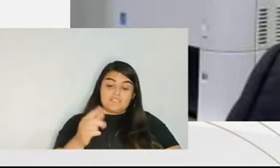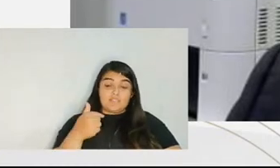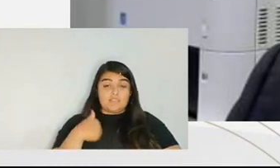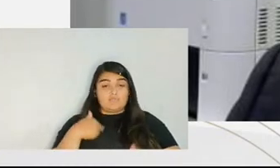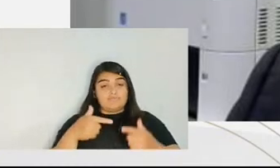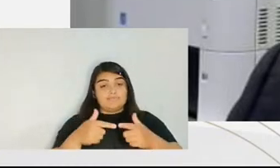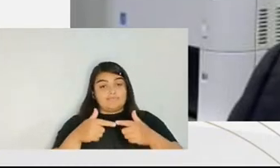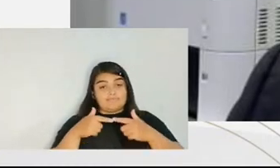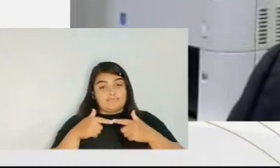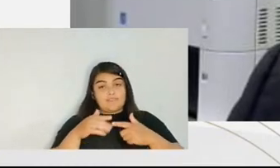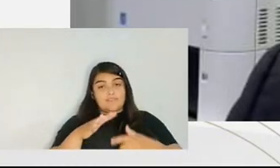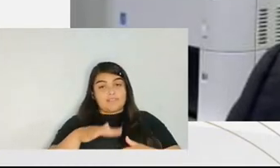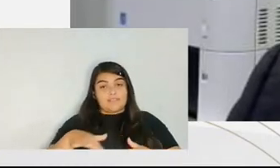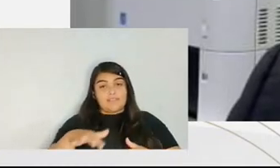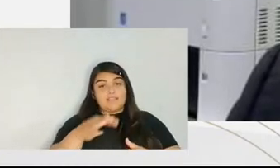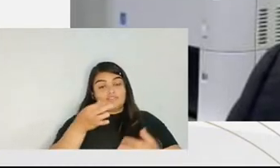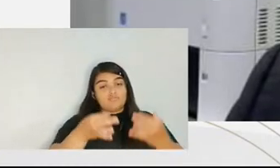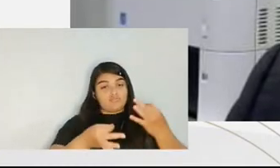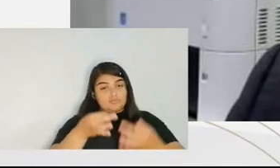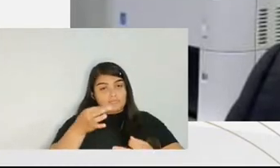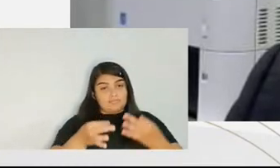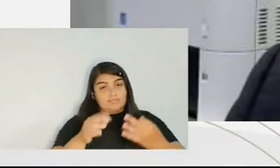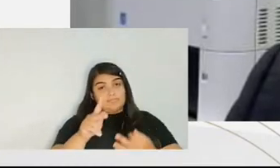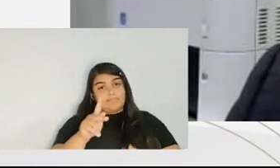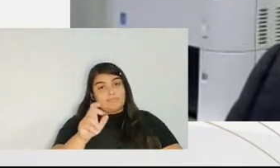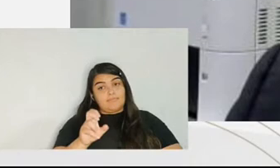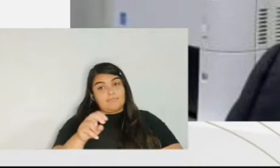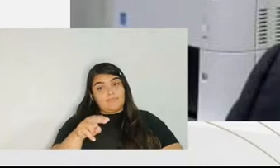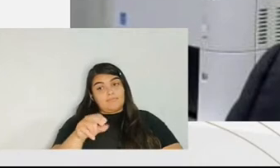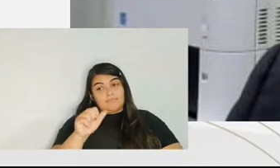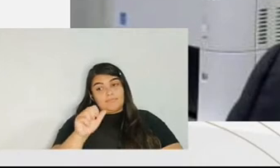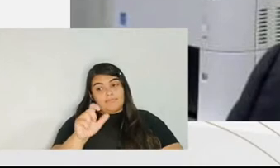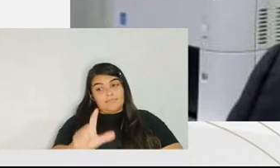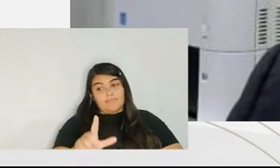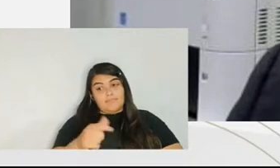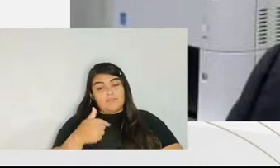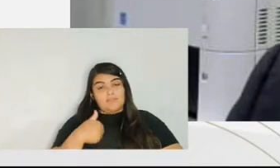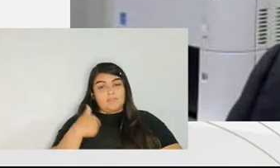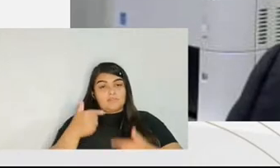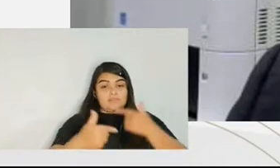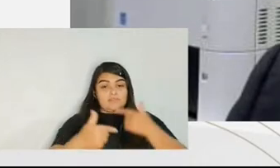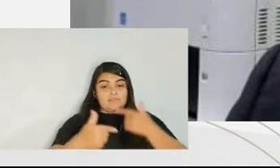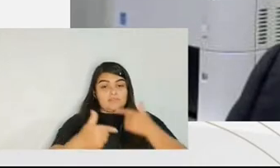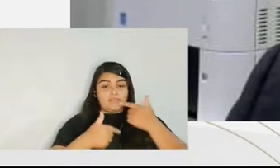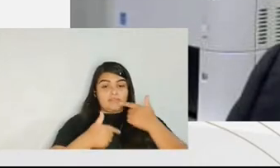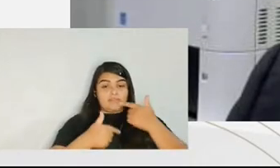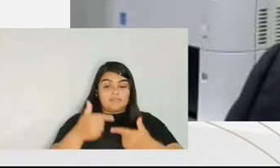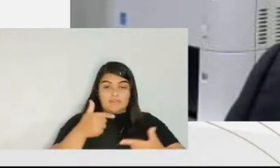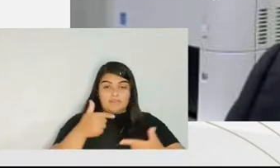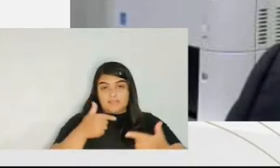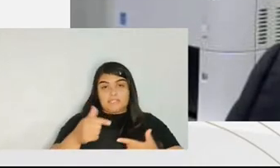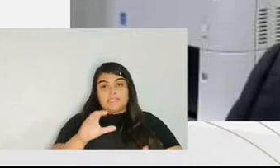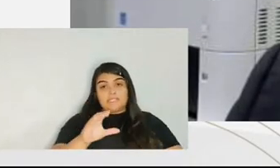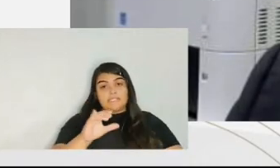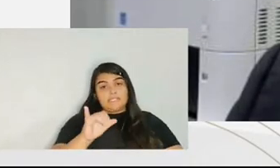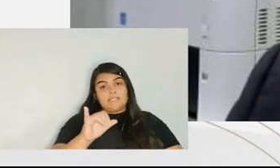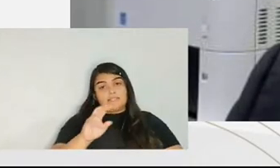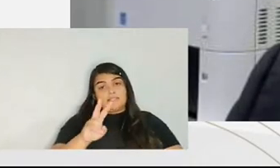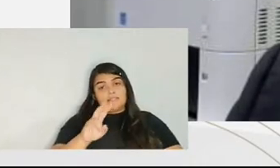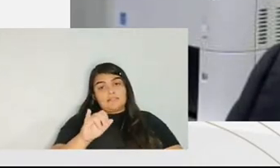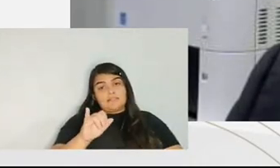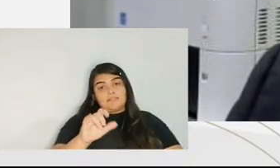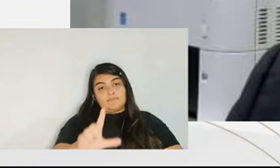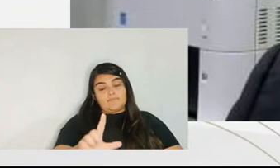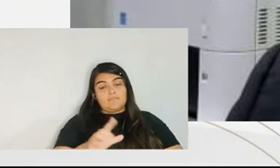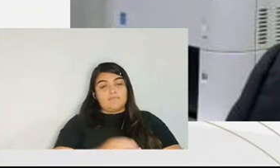I am not, I haven't been working actively, but I only act in the civil